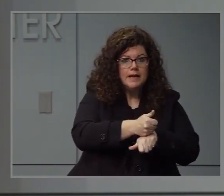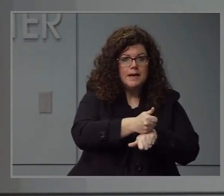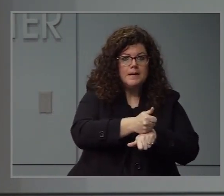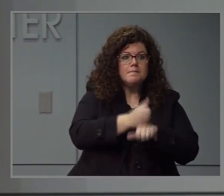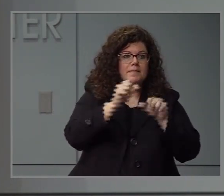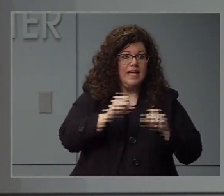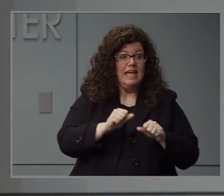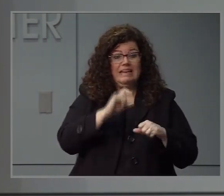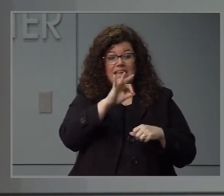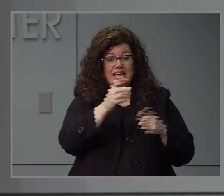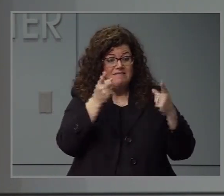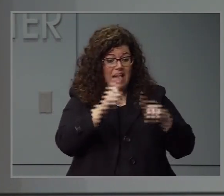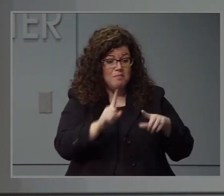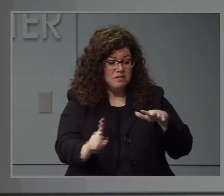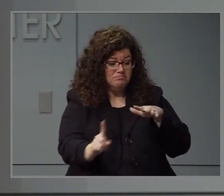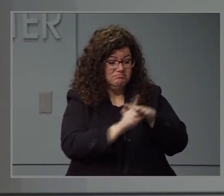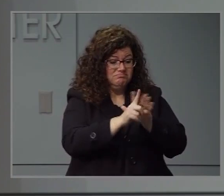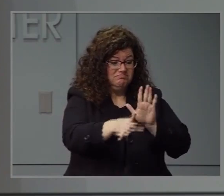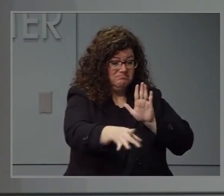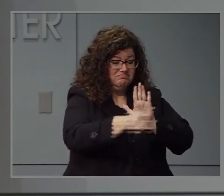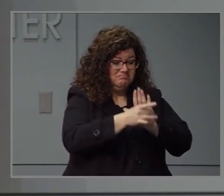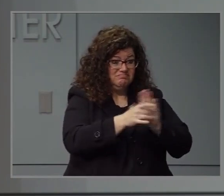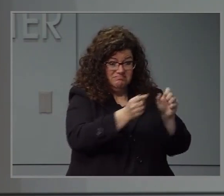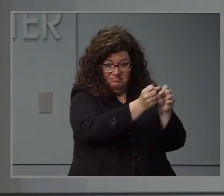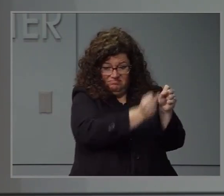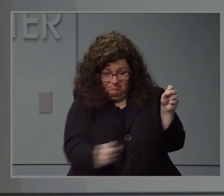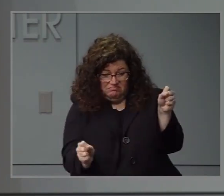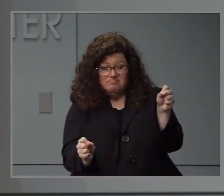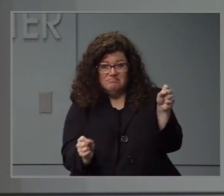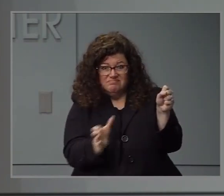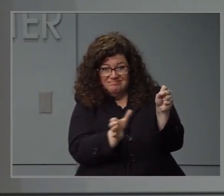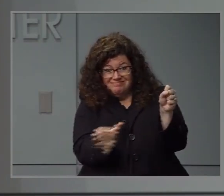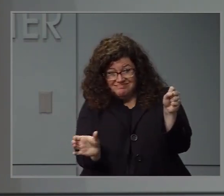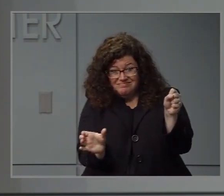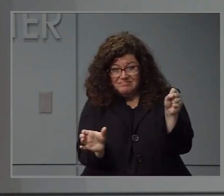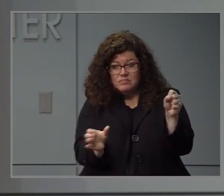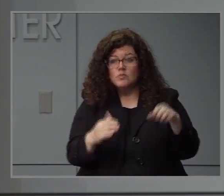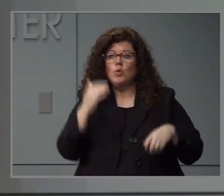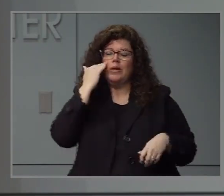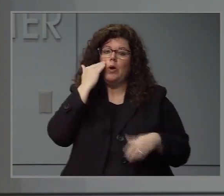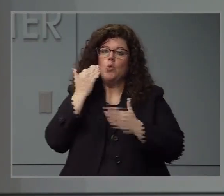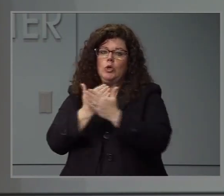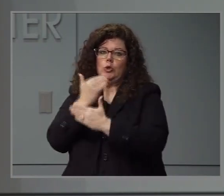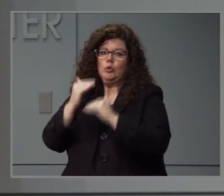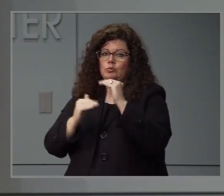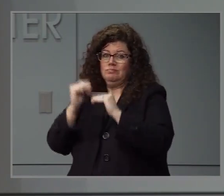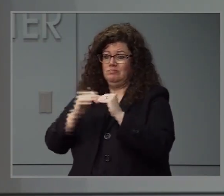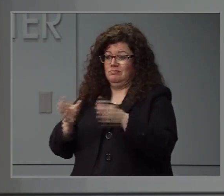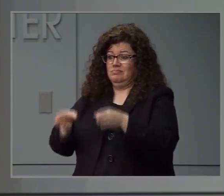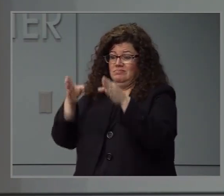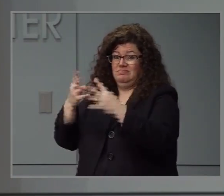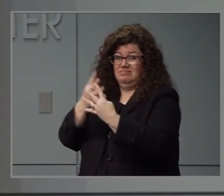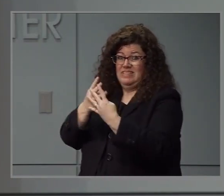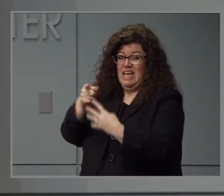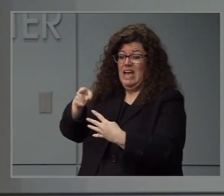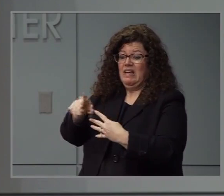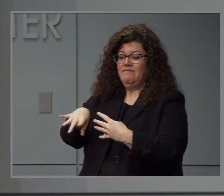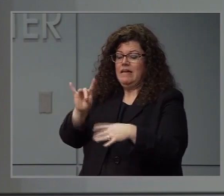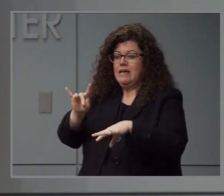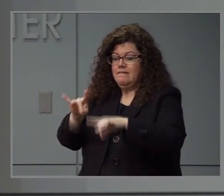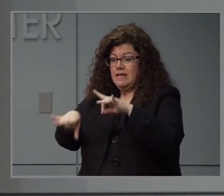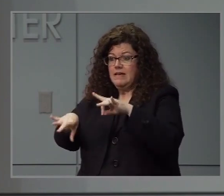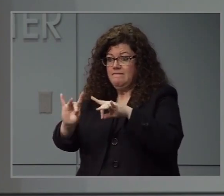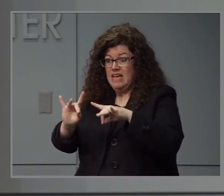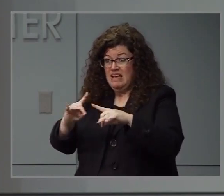to isolate and cohort folks. As we know in the News Facility, there was a lot of folks who they found there to